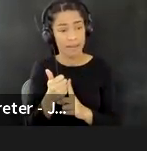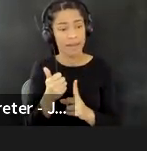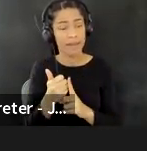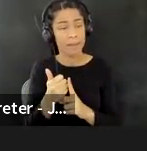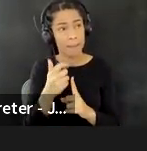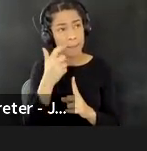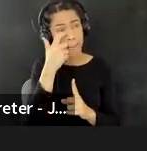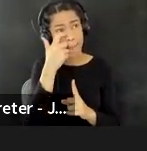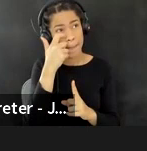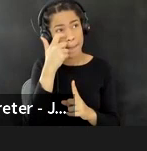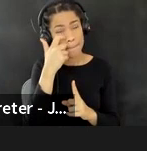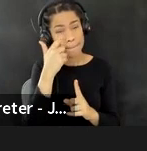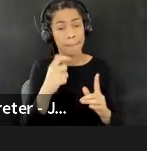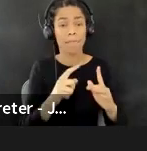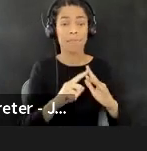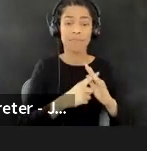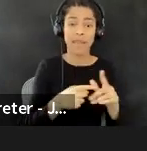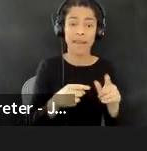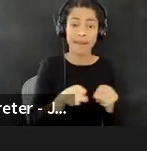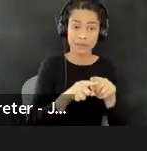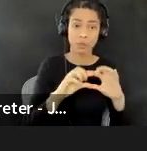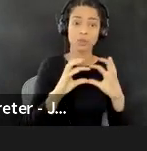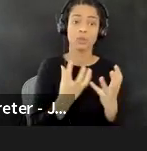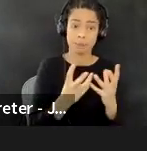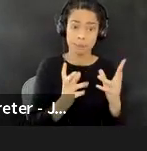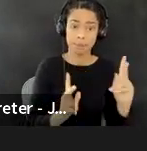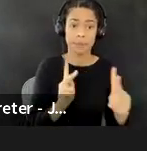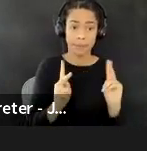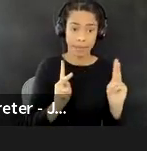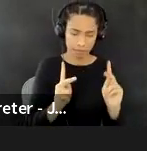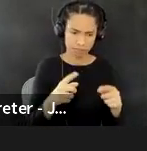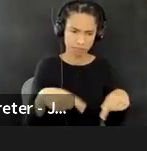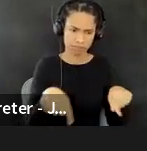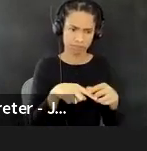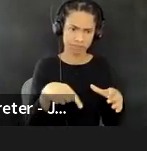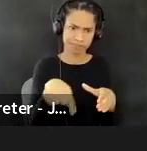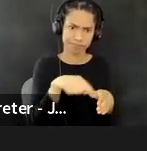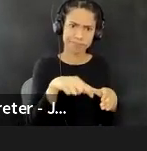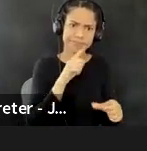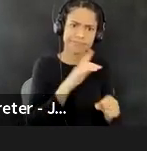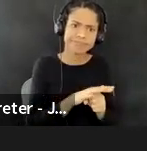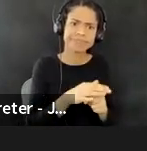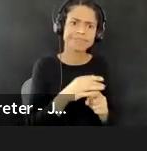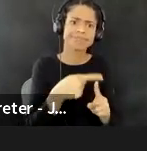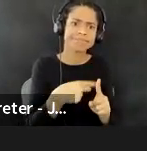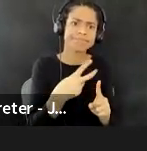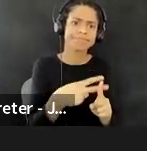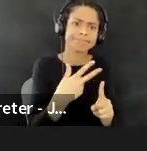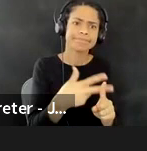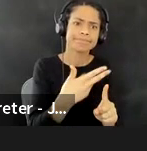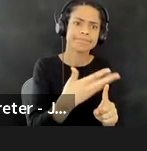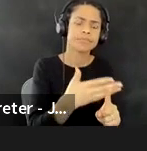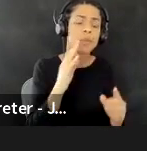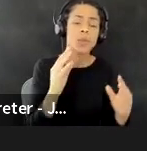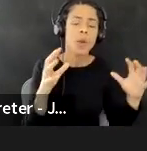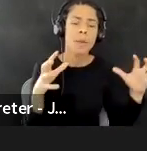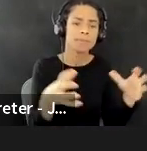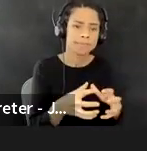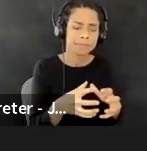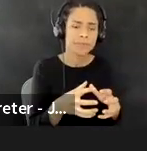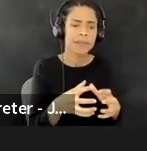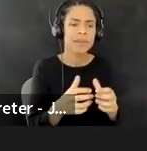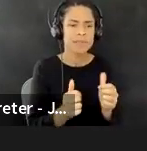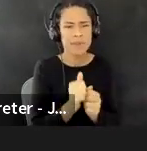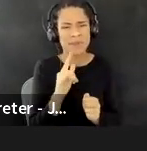uh, started out as a group of people that made a commitment over many months to meeting together, um, predominantly virtually,